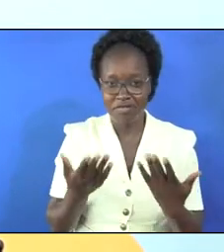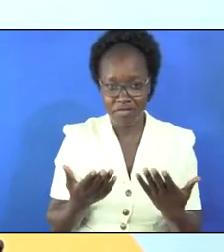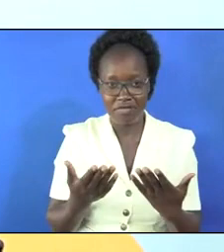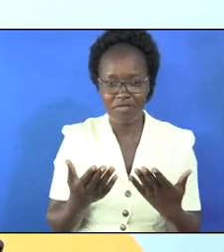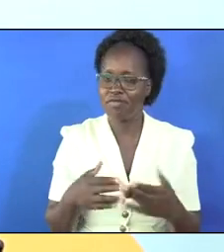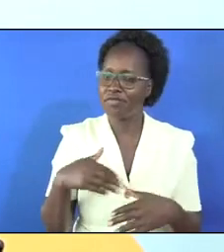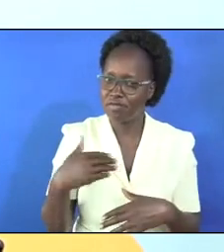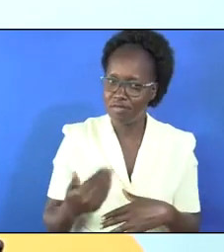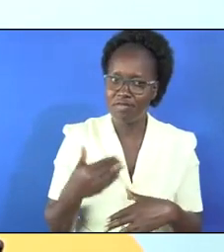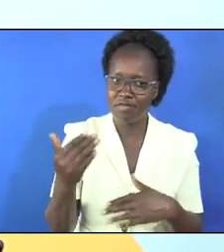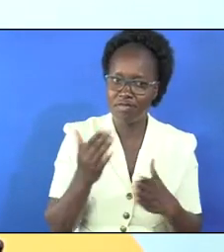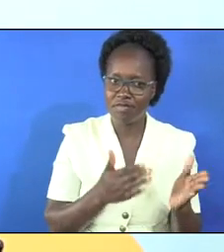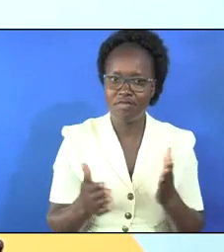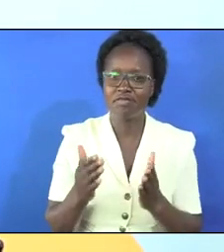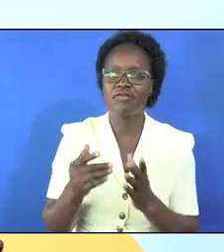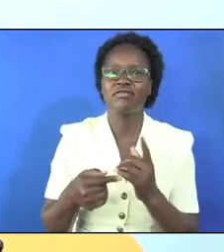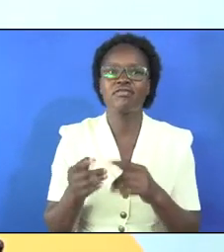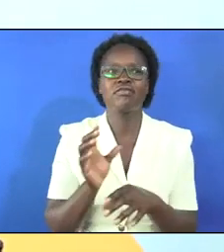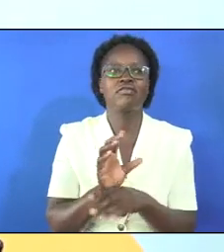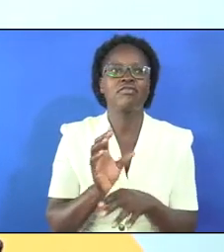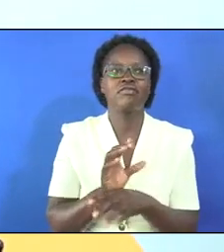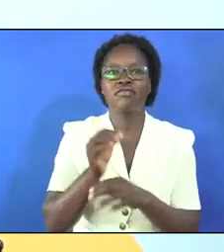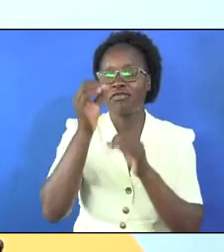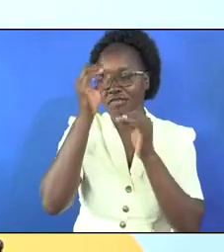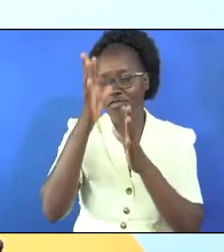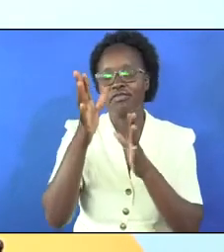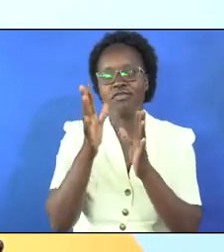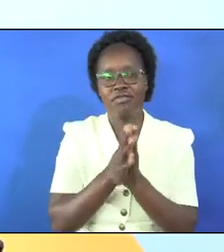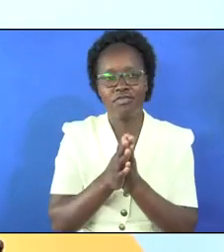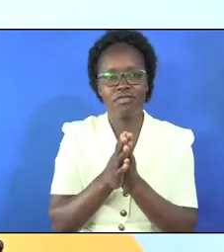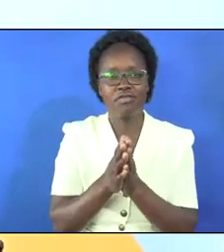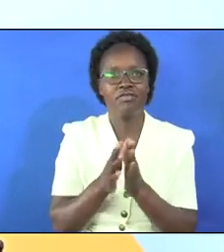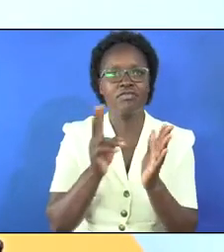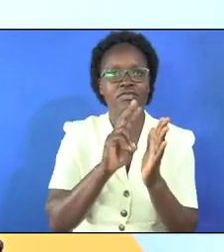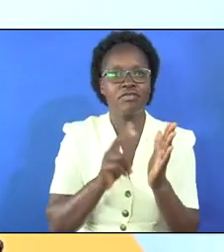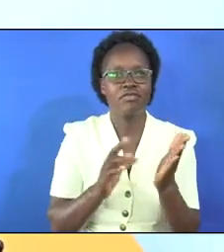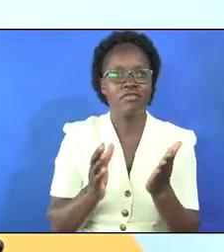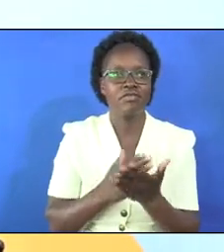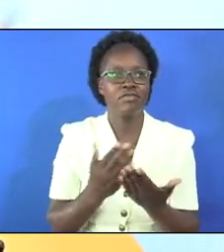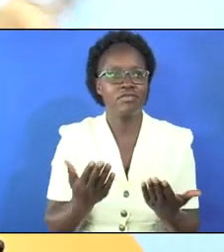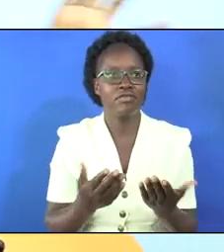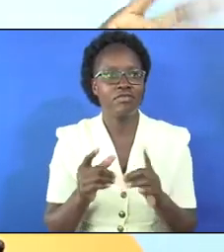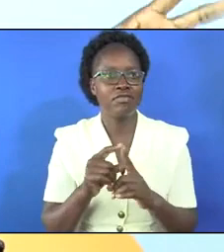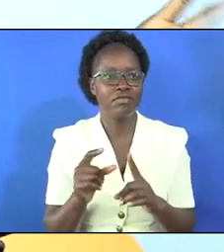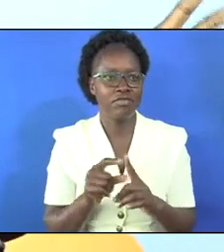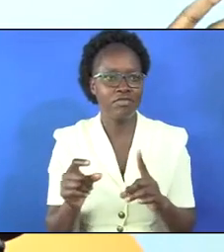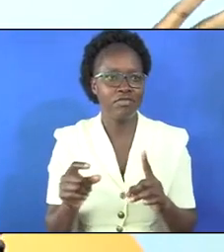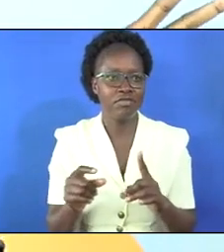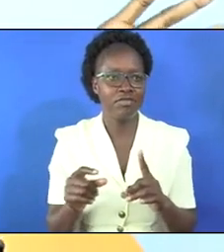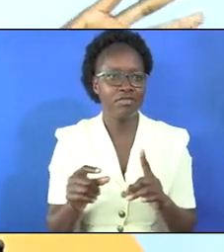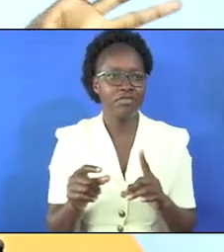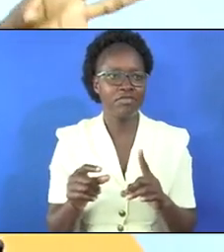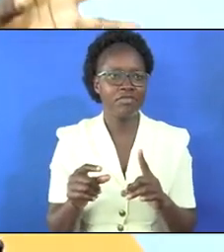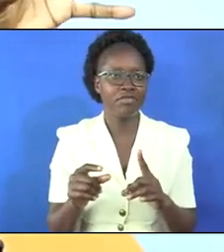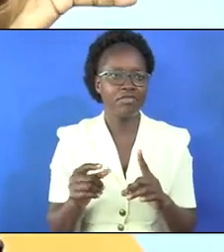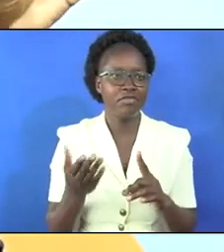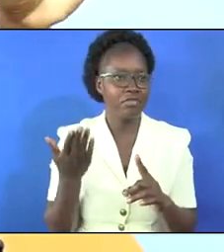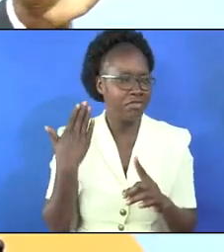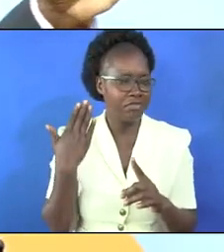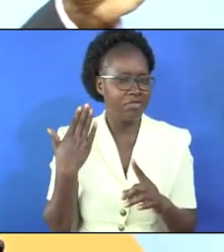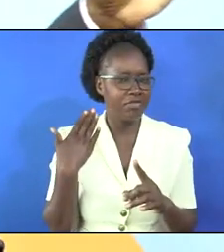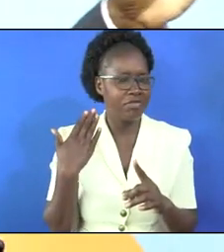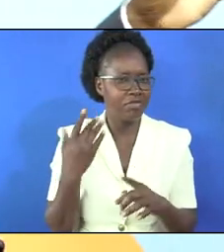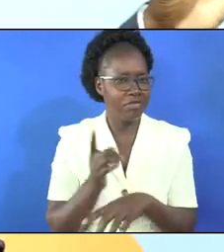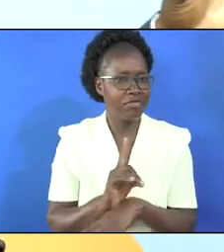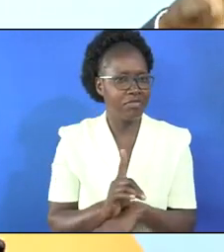always plan to come to the church of God I was reading some scriptures some days back that